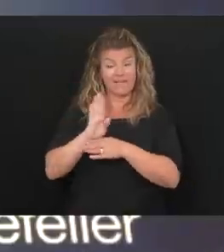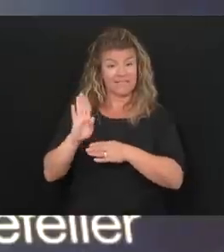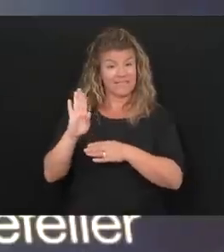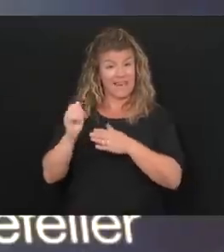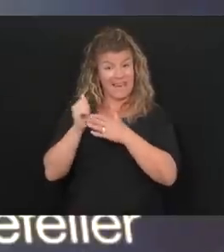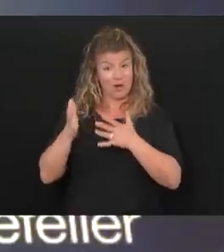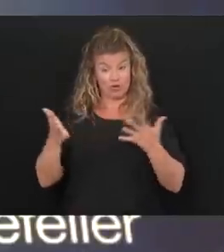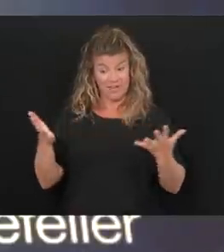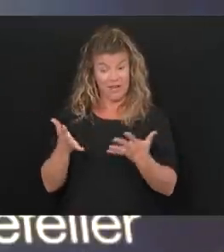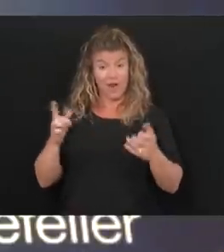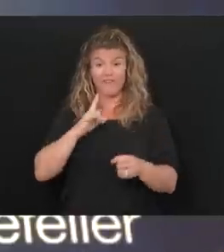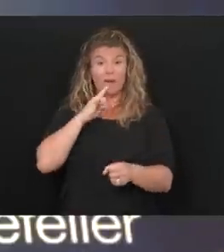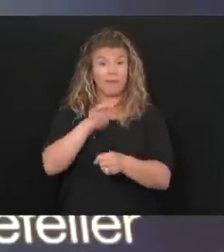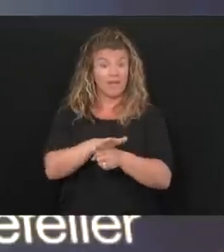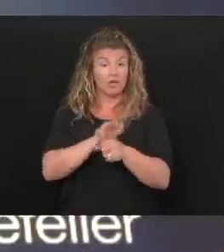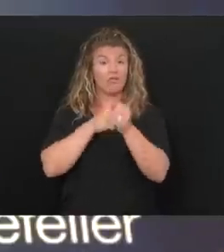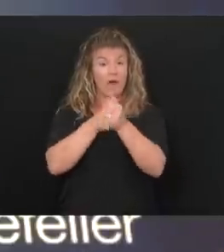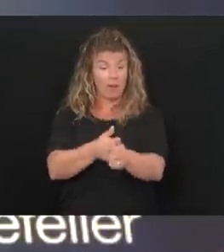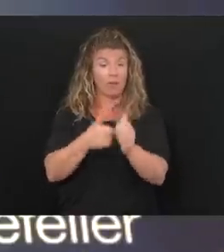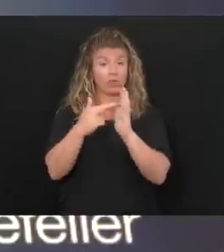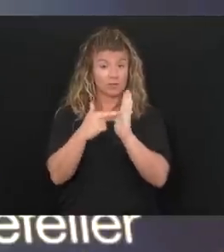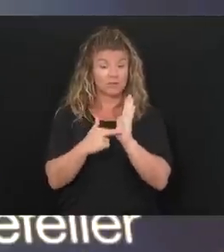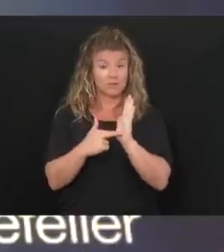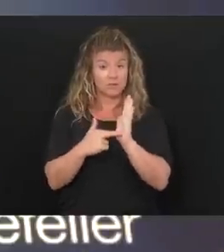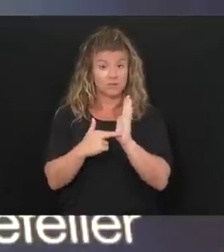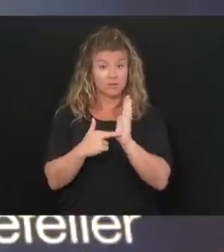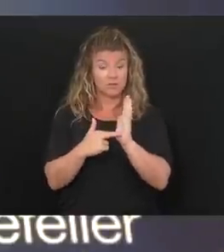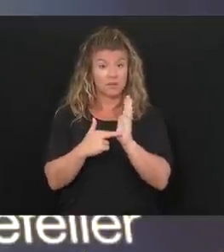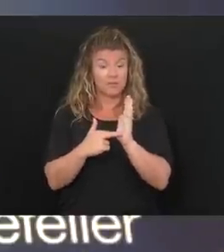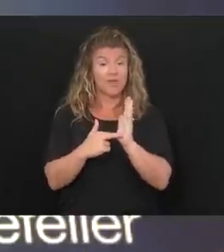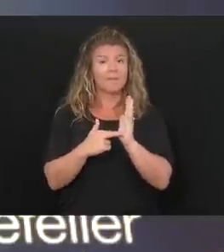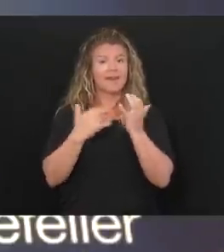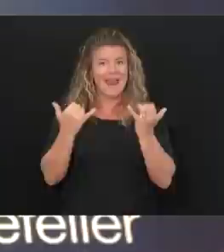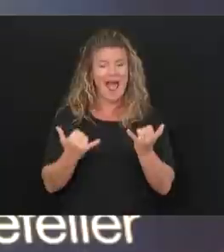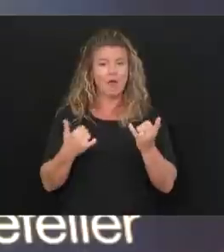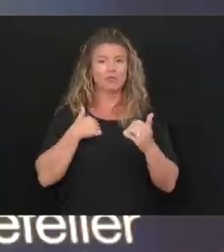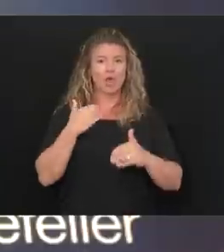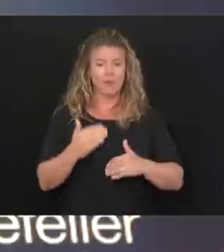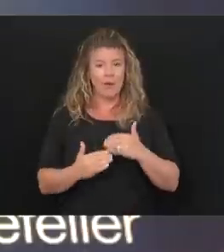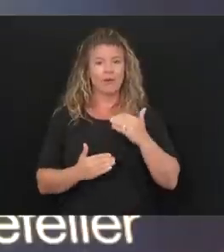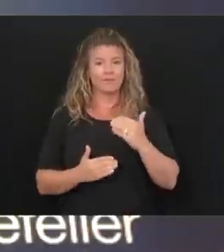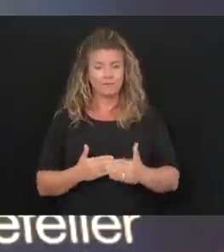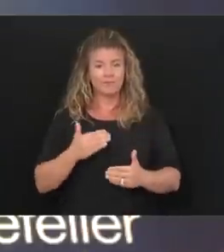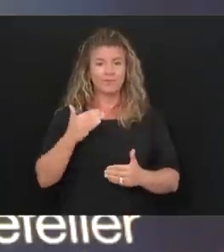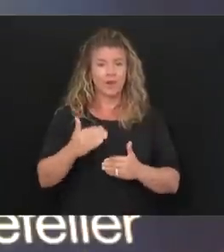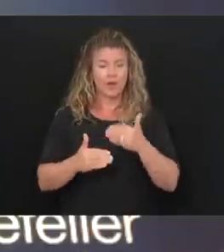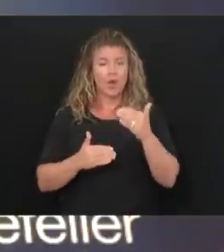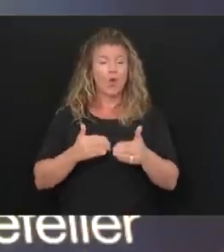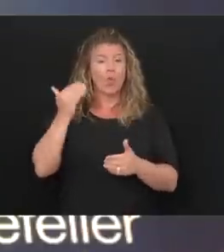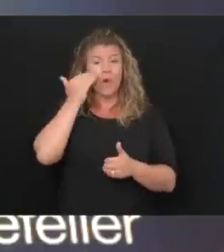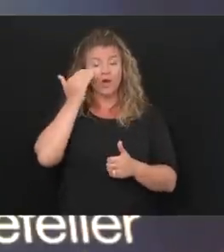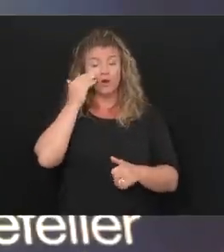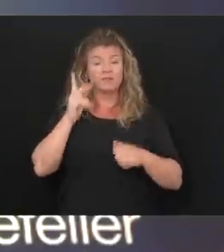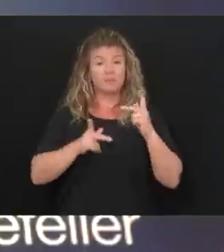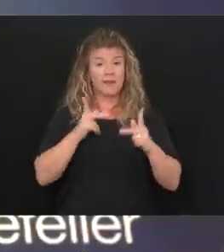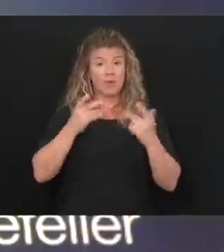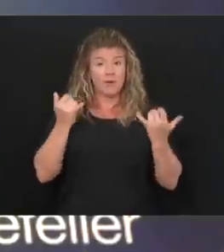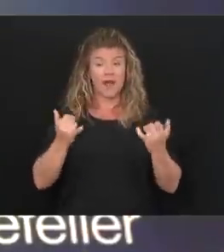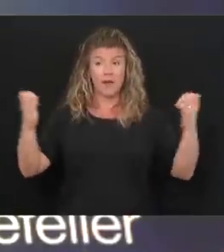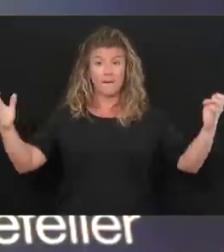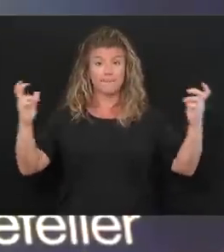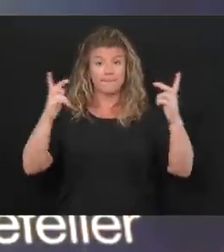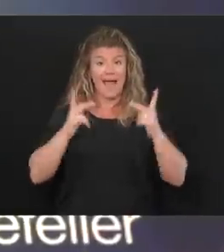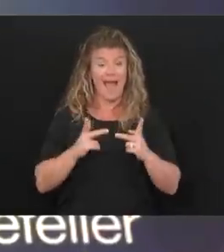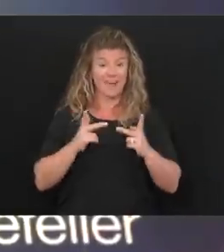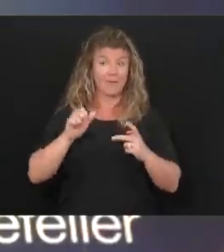very committed to following. But as we go, we know that as people come back to West Virginia and